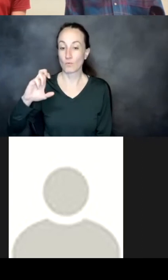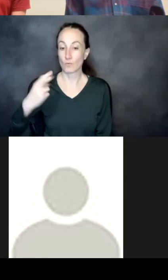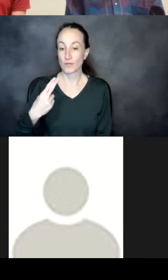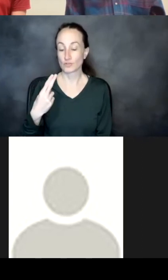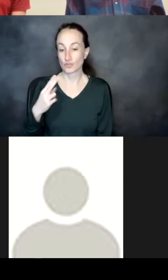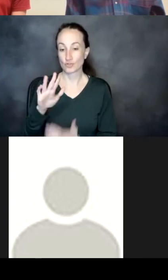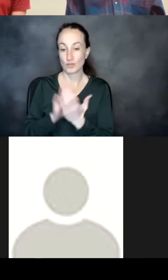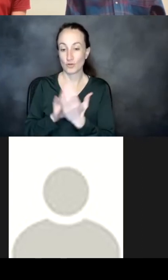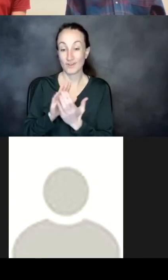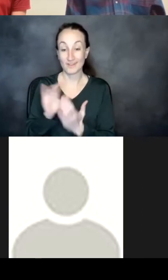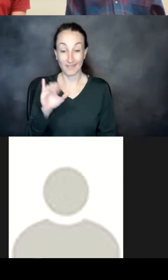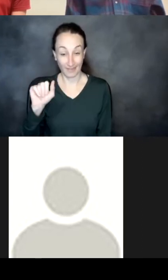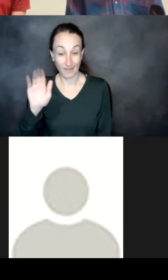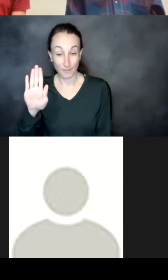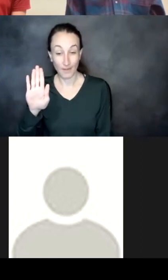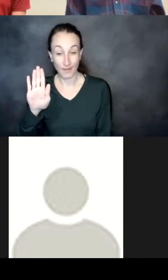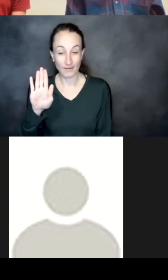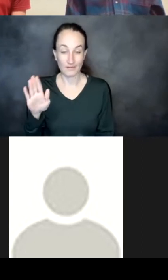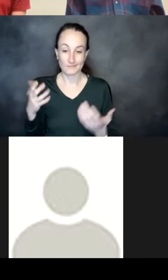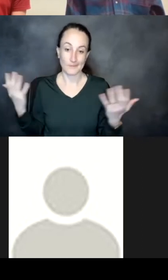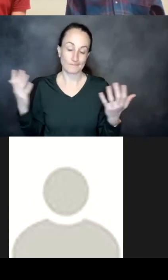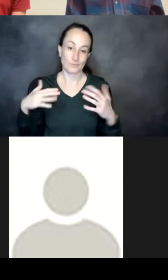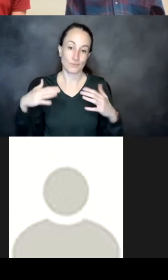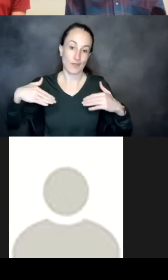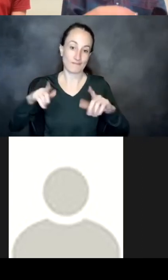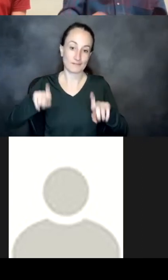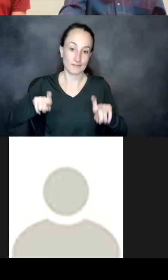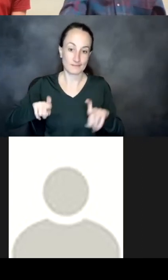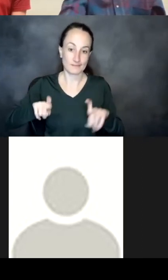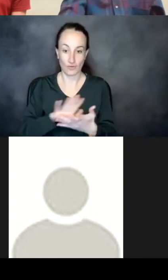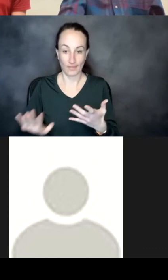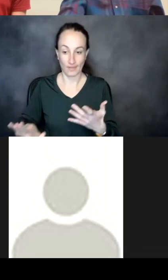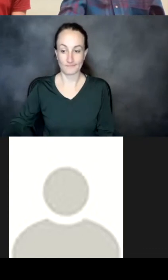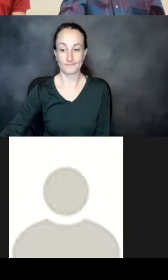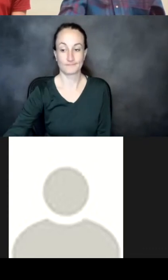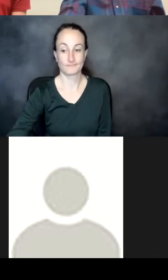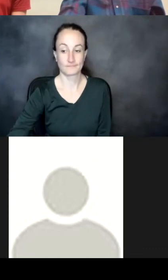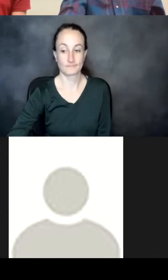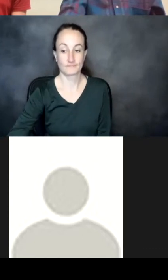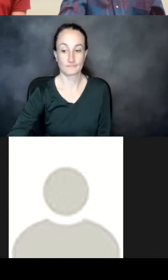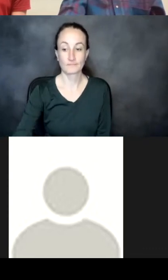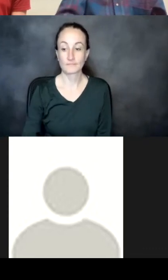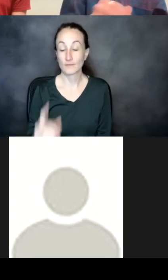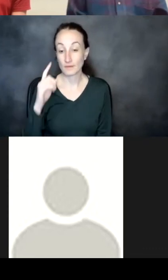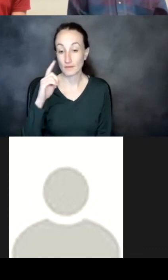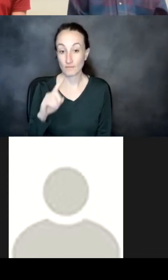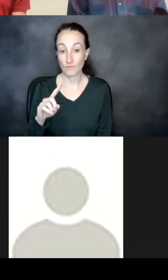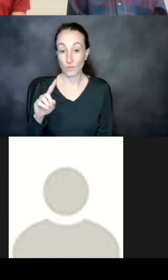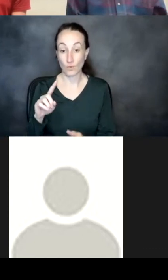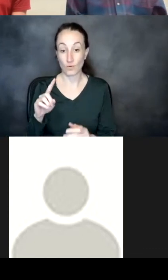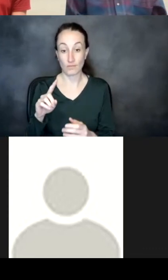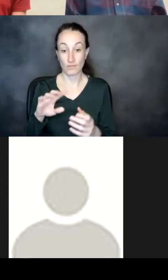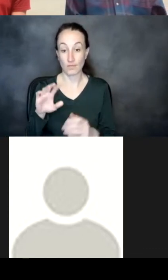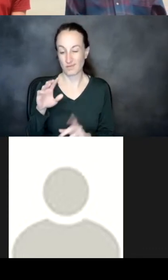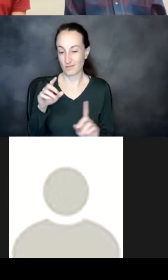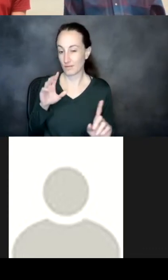um but we haven't i don't think really extensively tested it on those yeah we for the motifs we picked we definitely